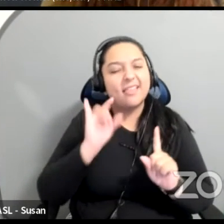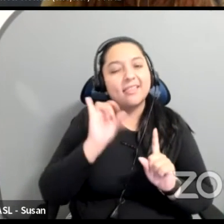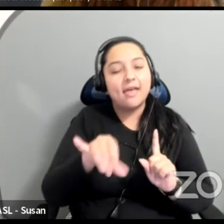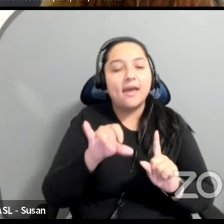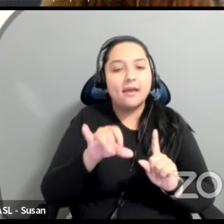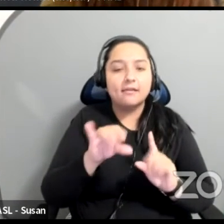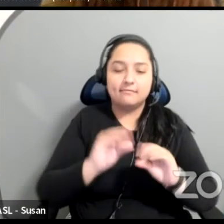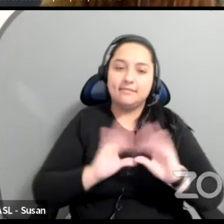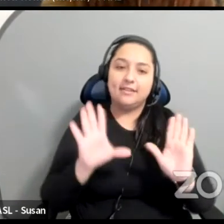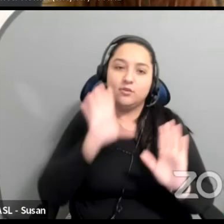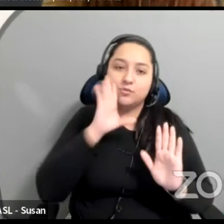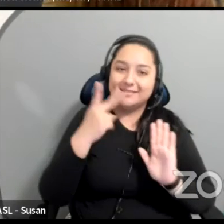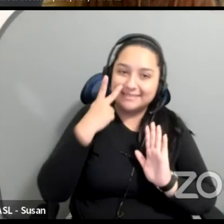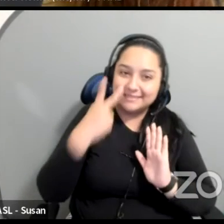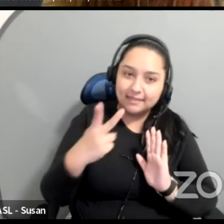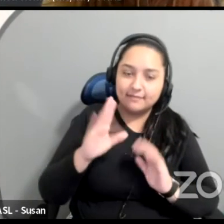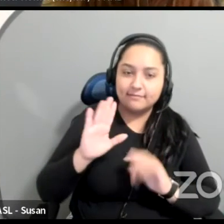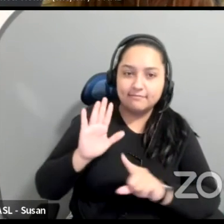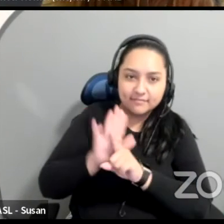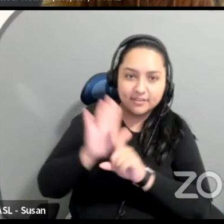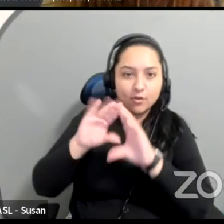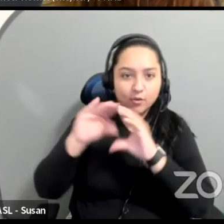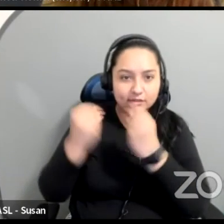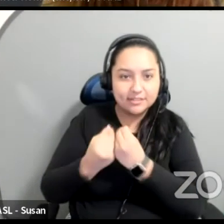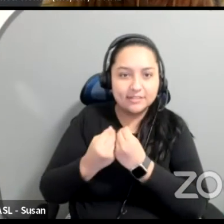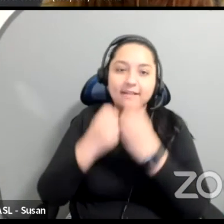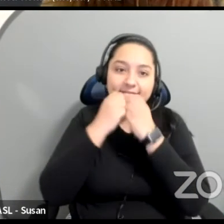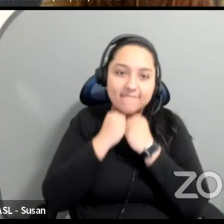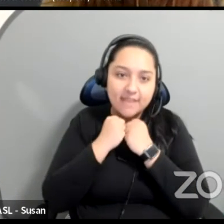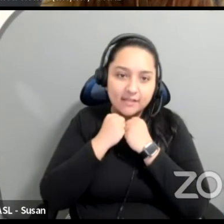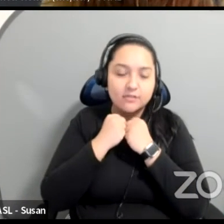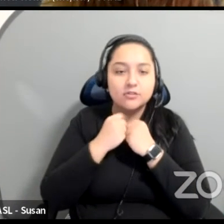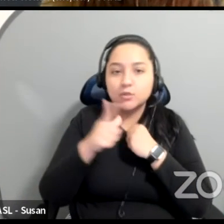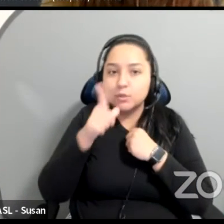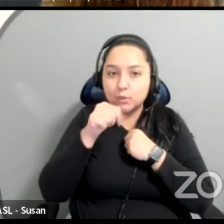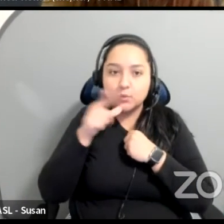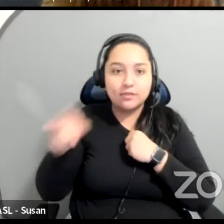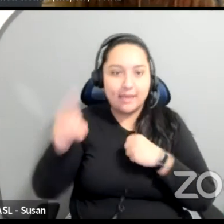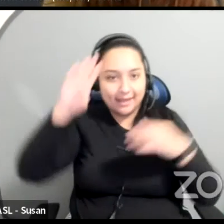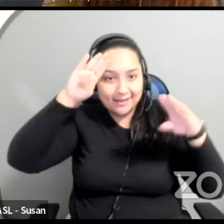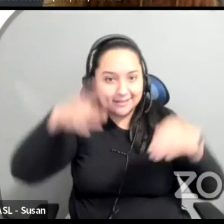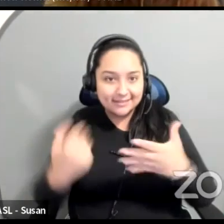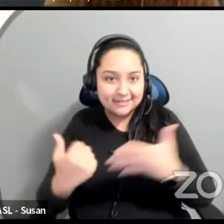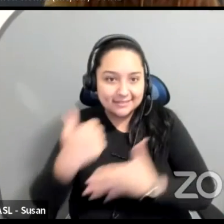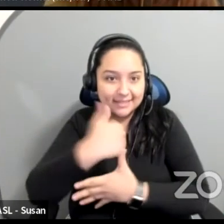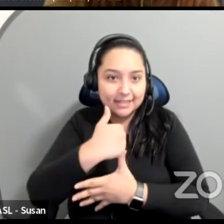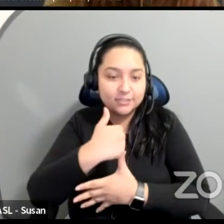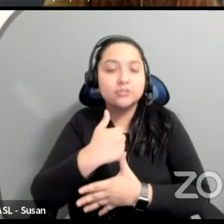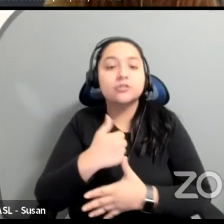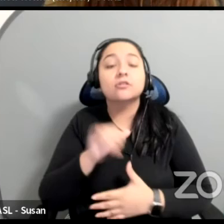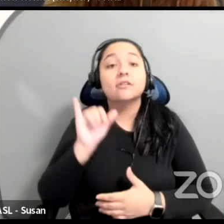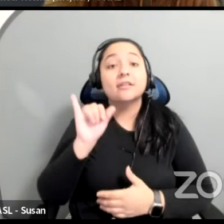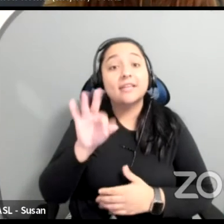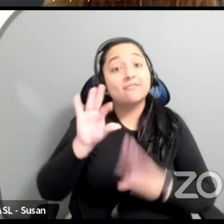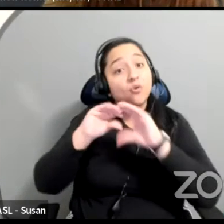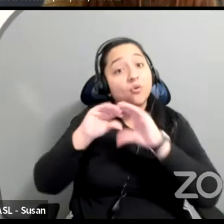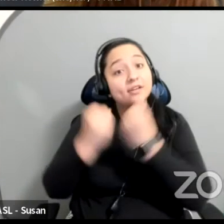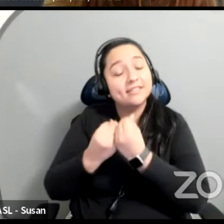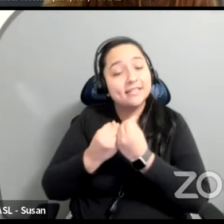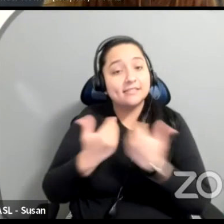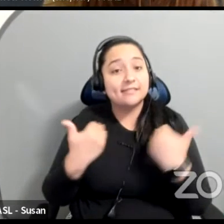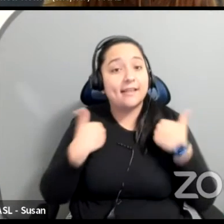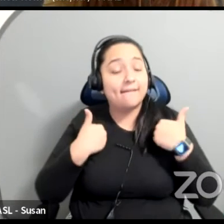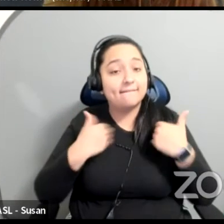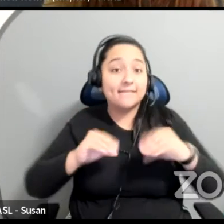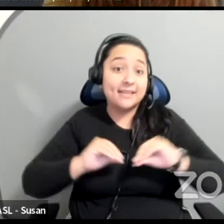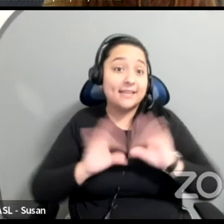shown and who they're going to center, as Rachel said. And if organizations have clarity on that, hopefully